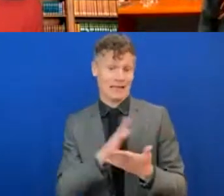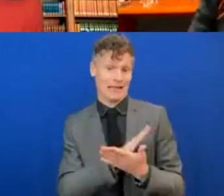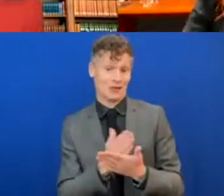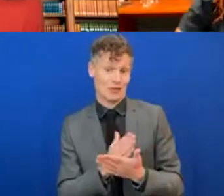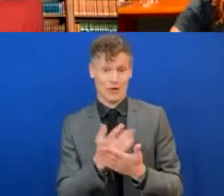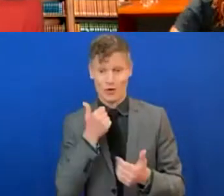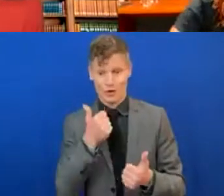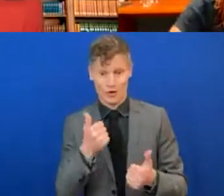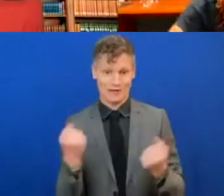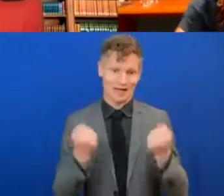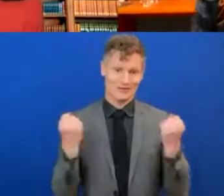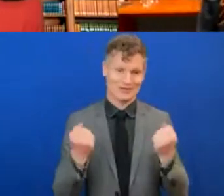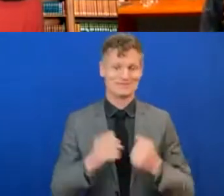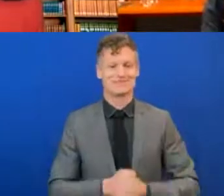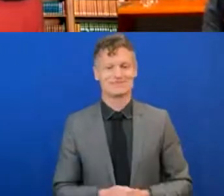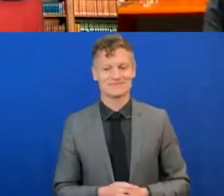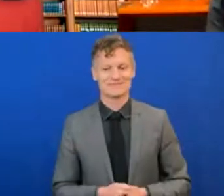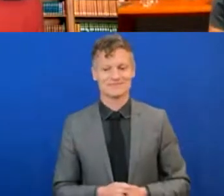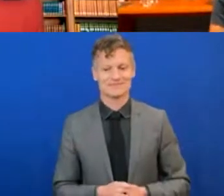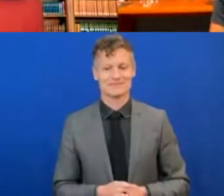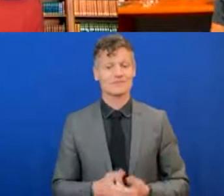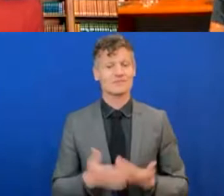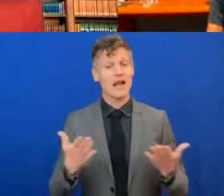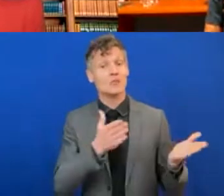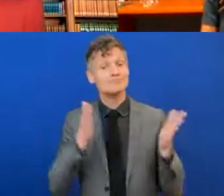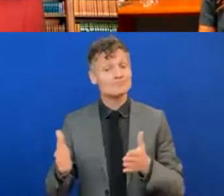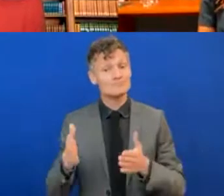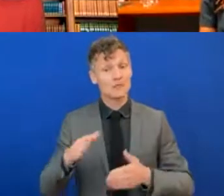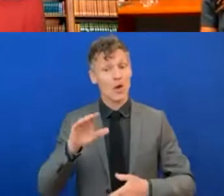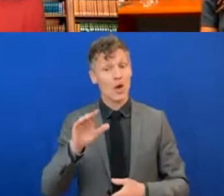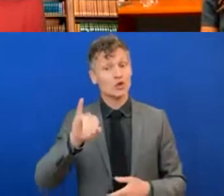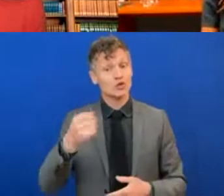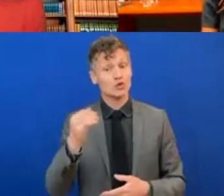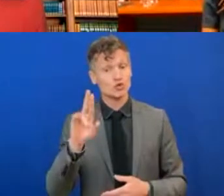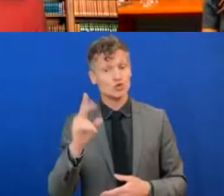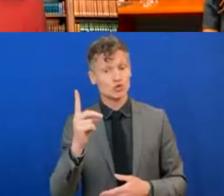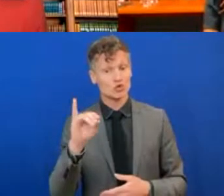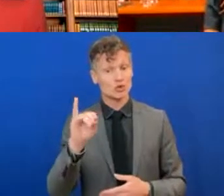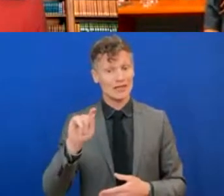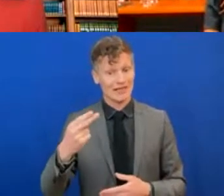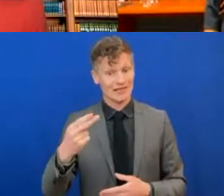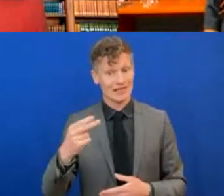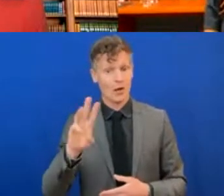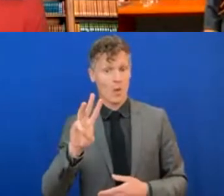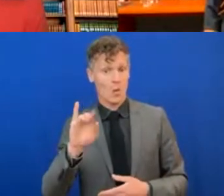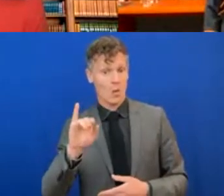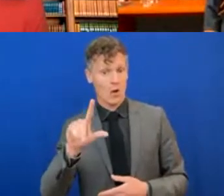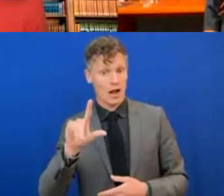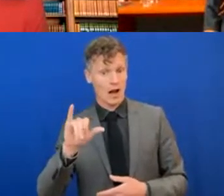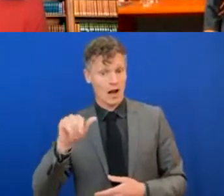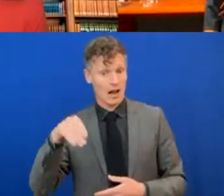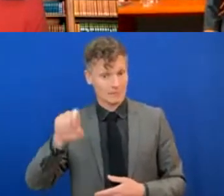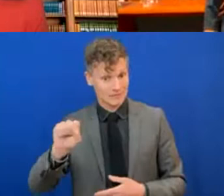I'd like to ask Judith Williams, who is a major business leader at SAP, what is the contribution that